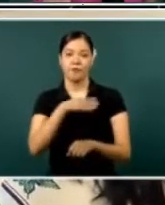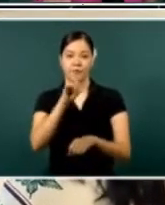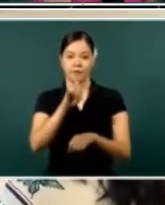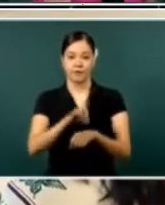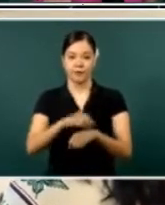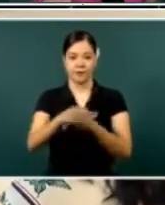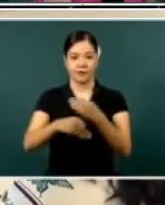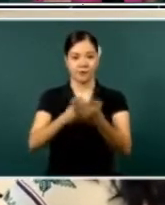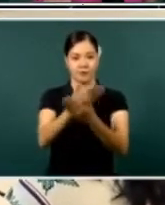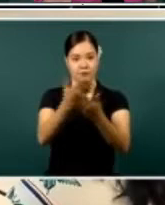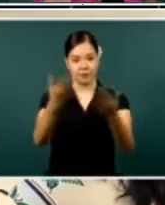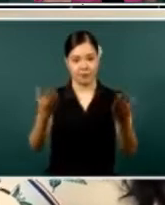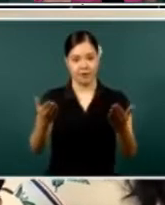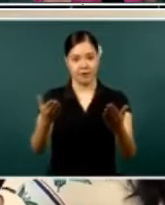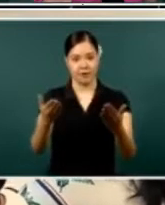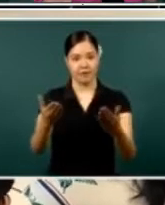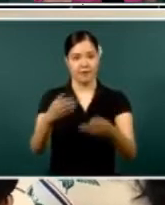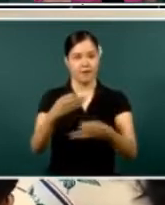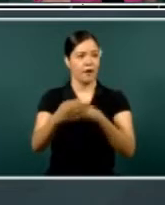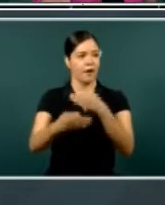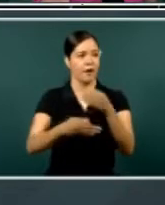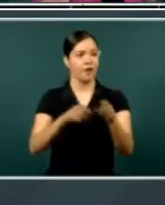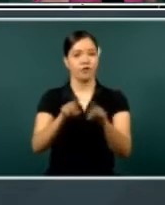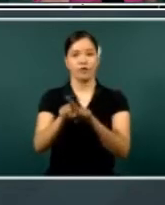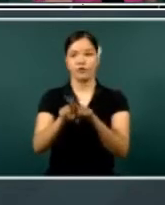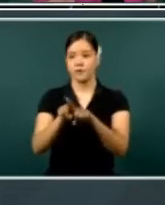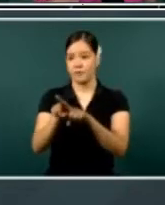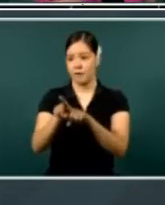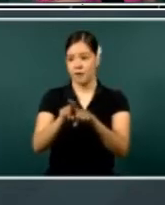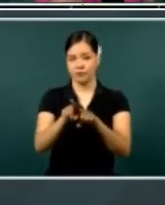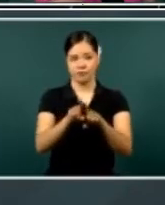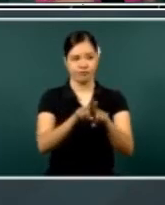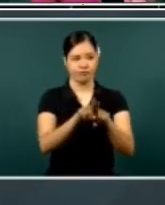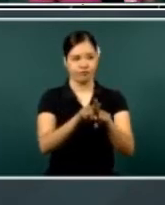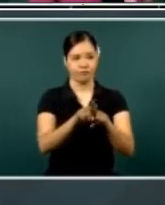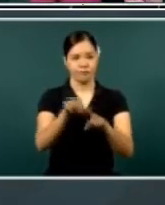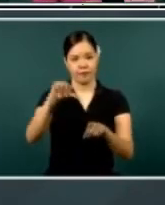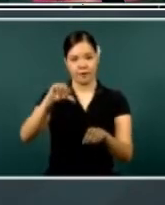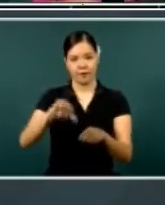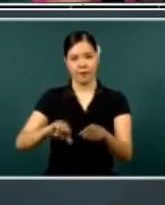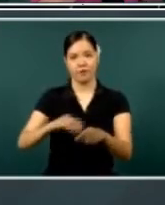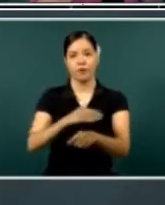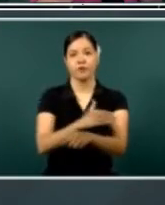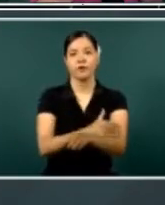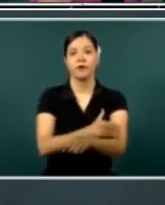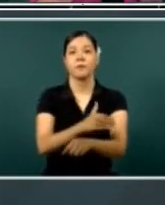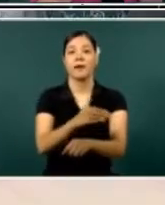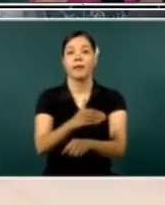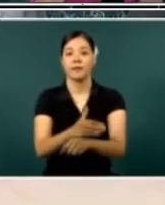and our brothers that are accompanying us today. And especially,